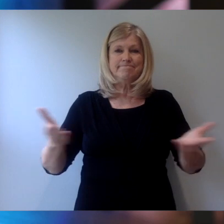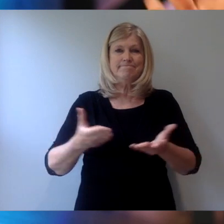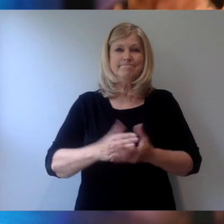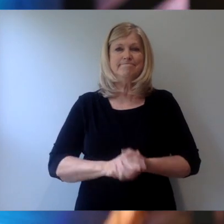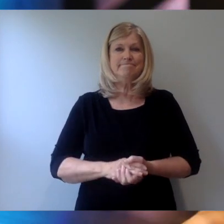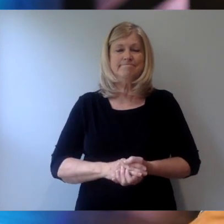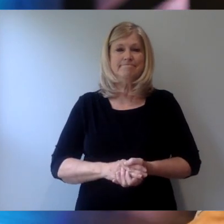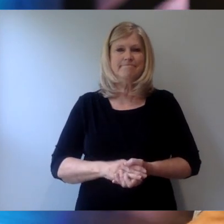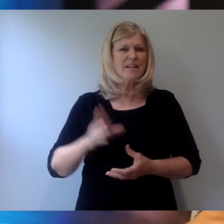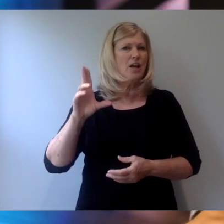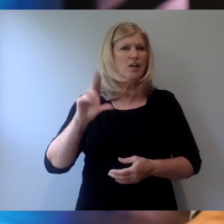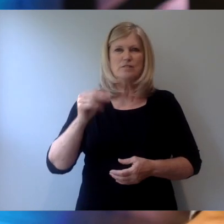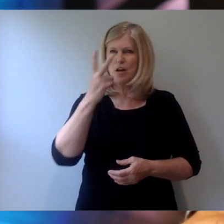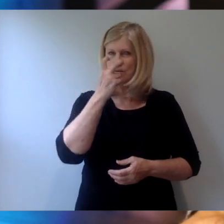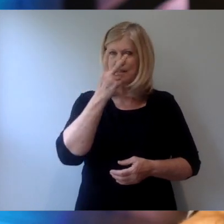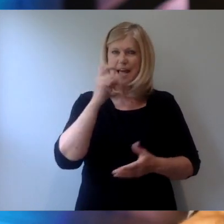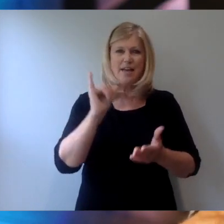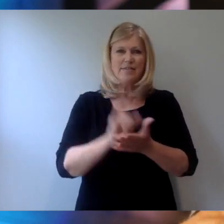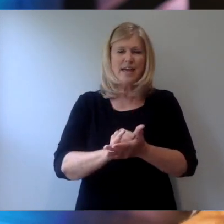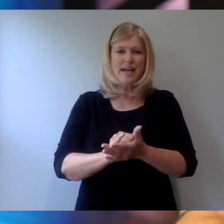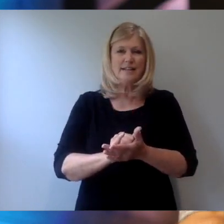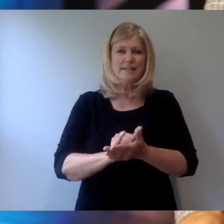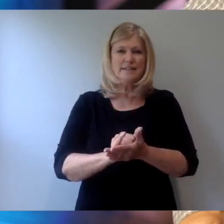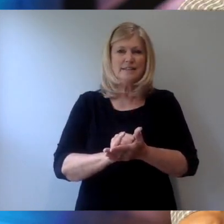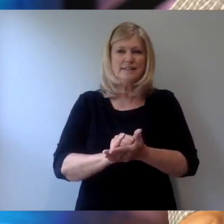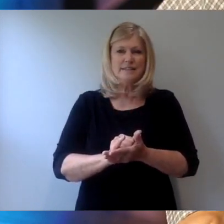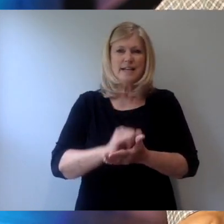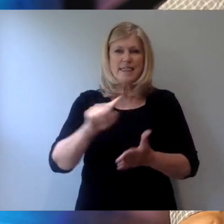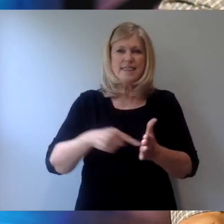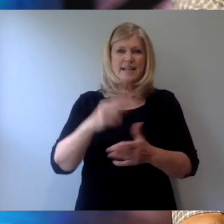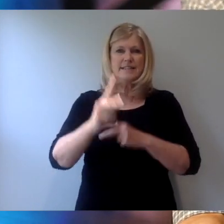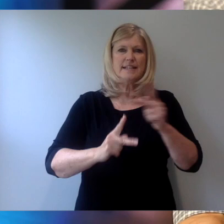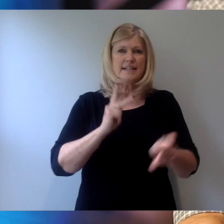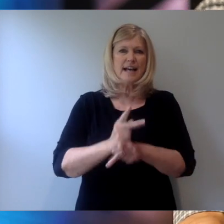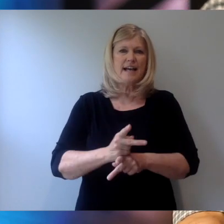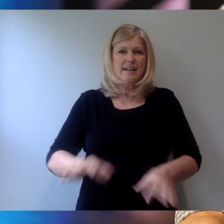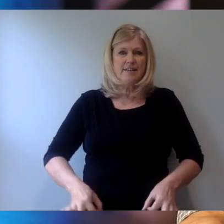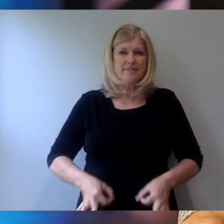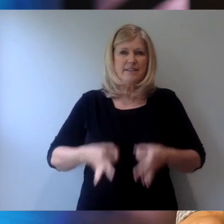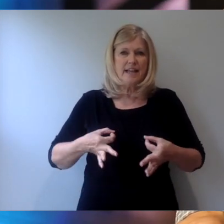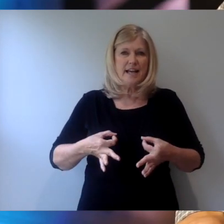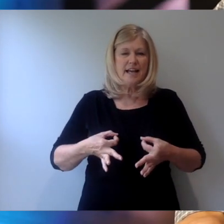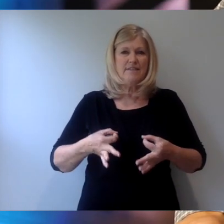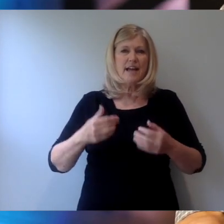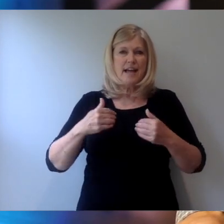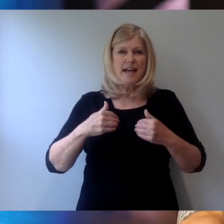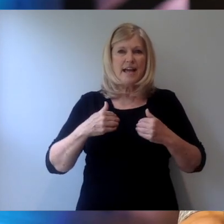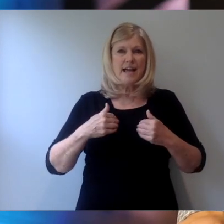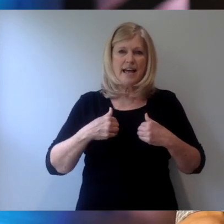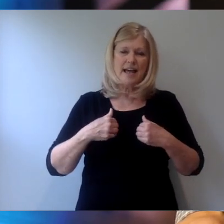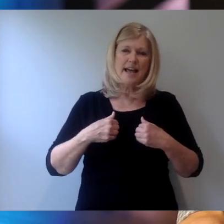There's no doubt that this kind of lifestyle has an evangelistic aim